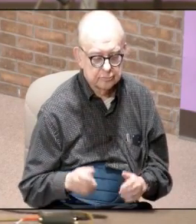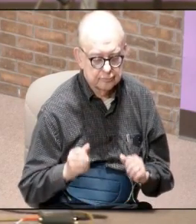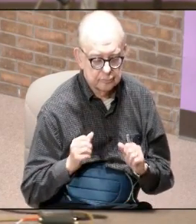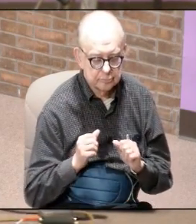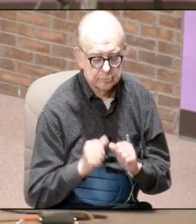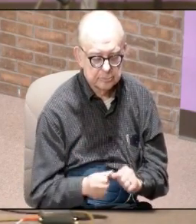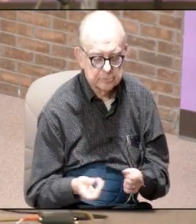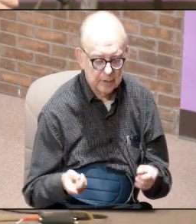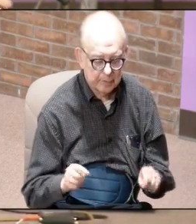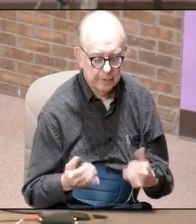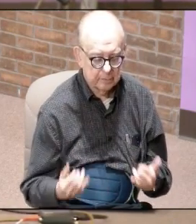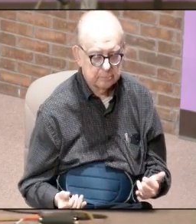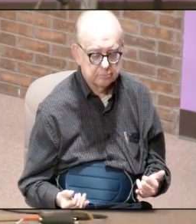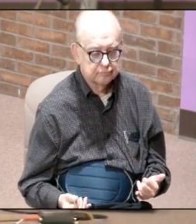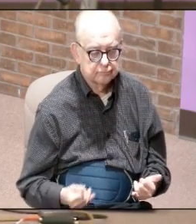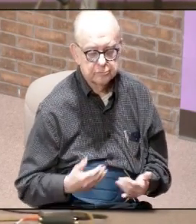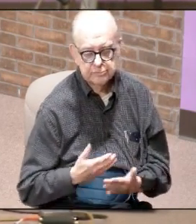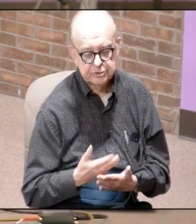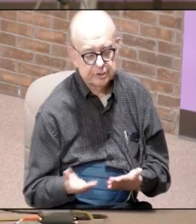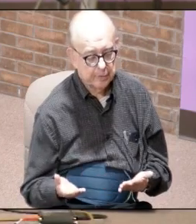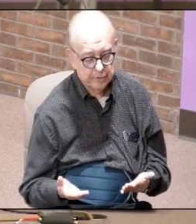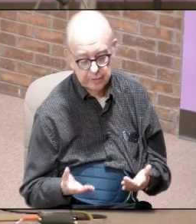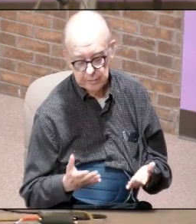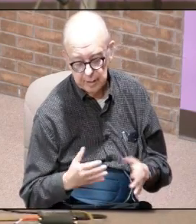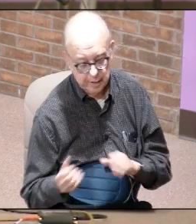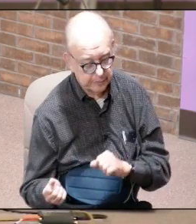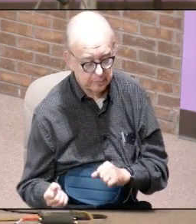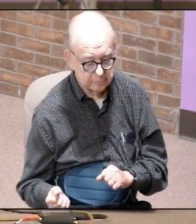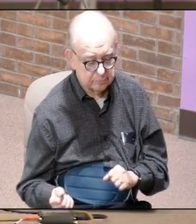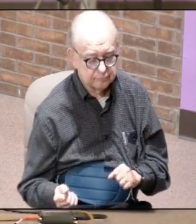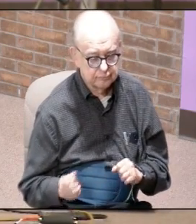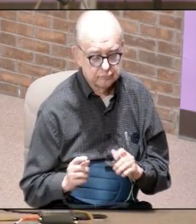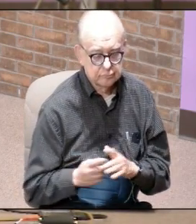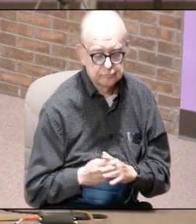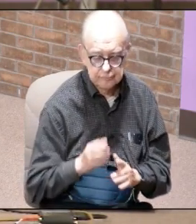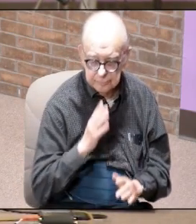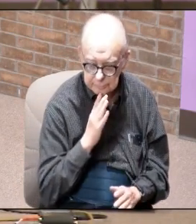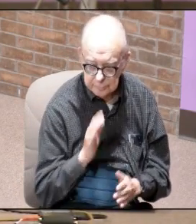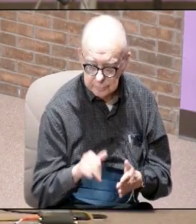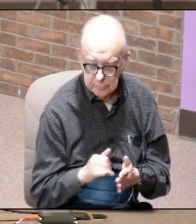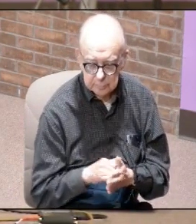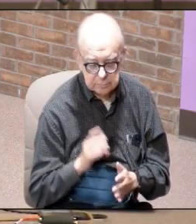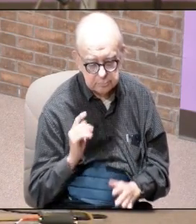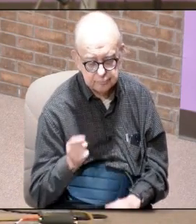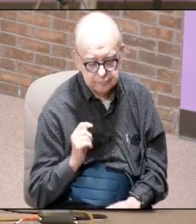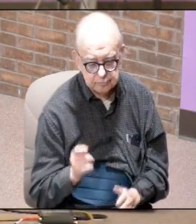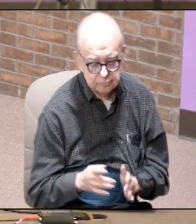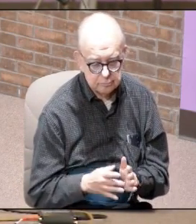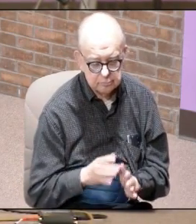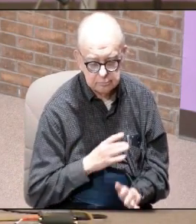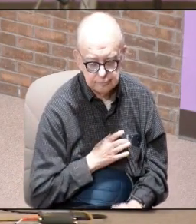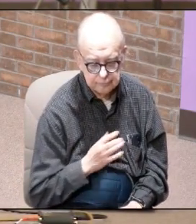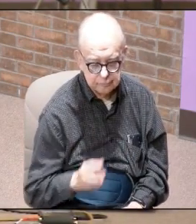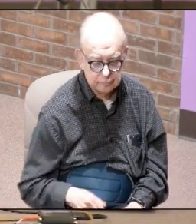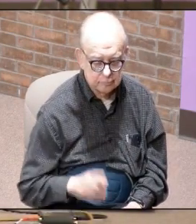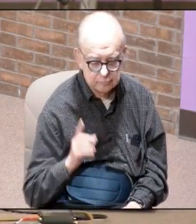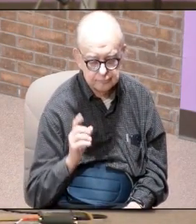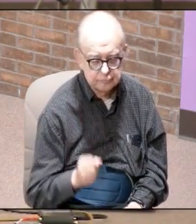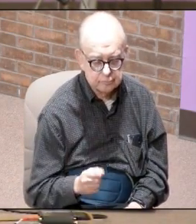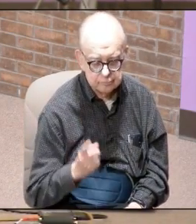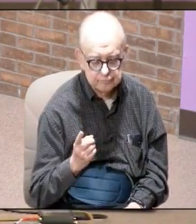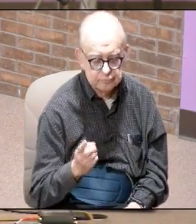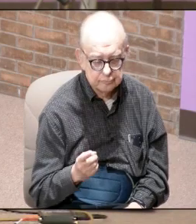it isn't something that just you know that just happened but when you start talking about the testimony of Jesus Christ you need to